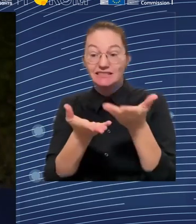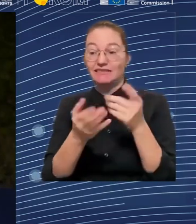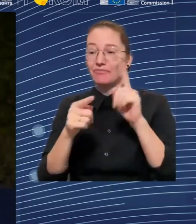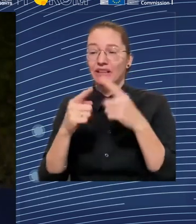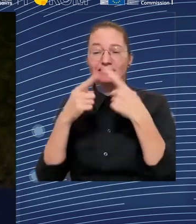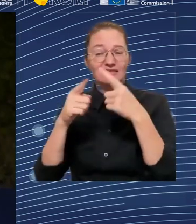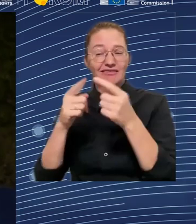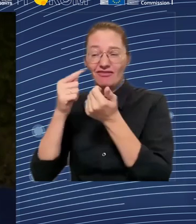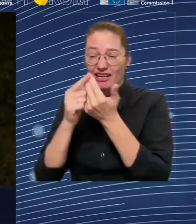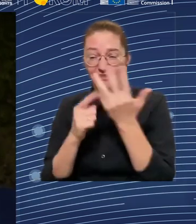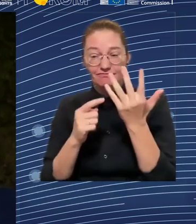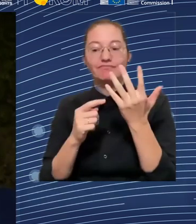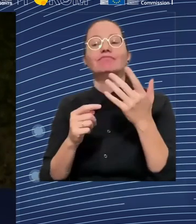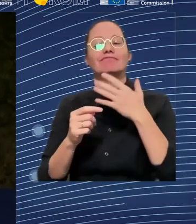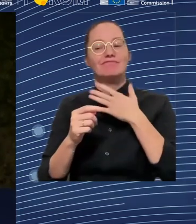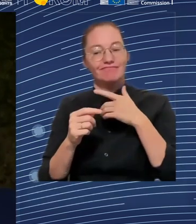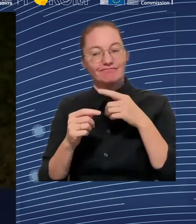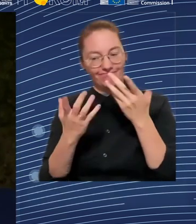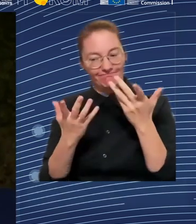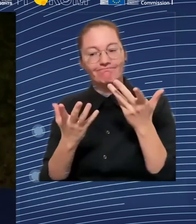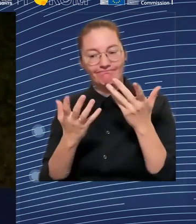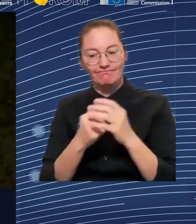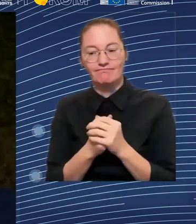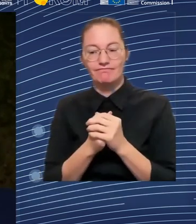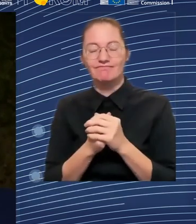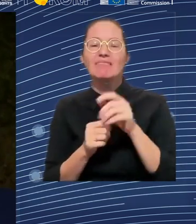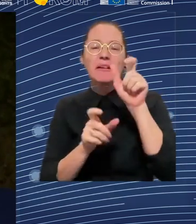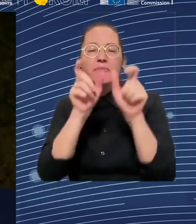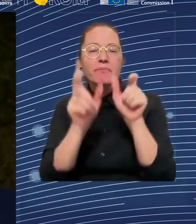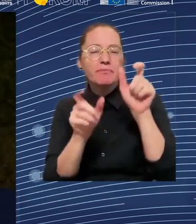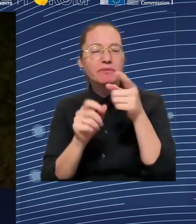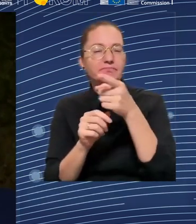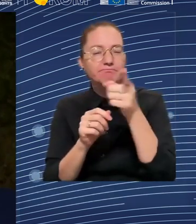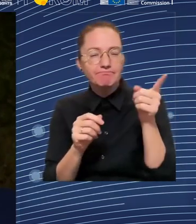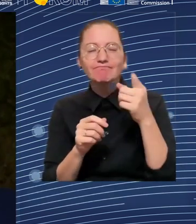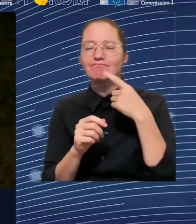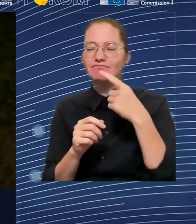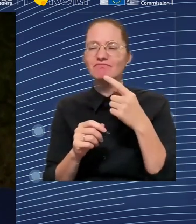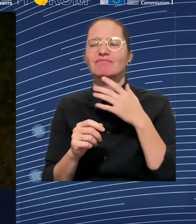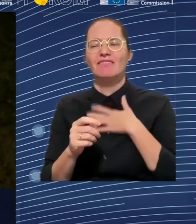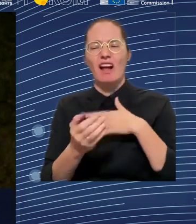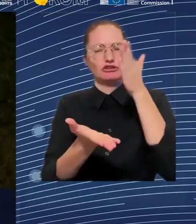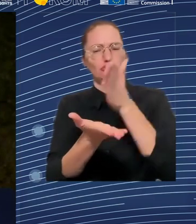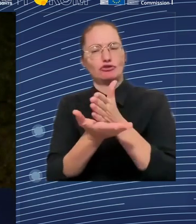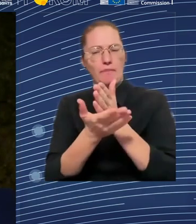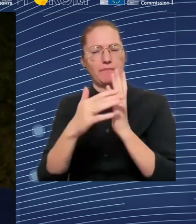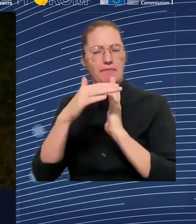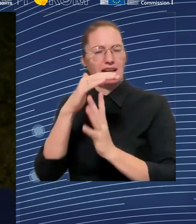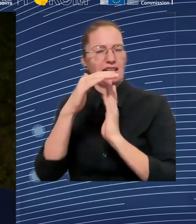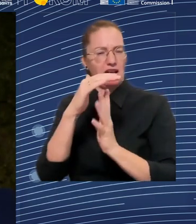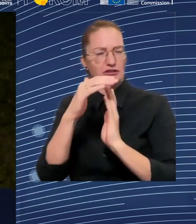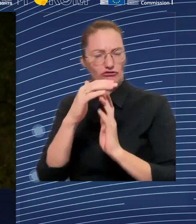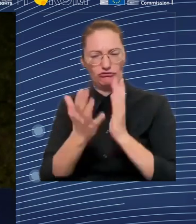be very, you know, facing reality is that we need migrants.